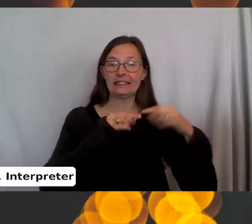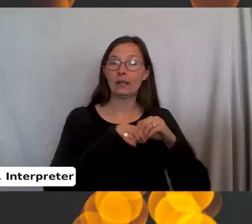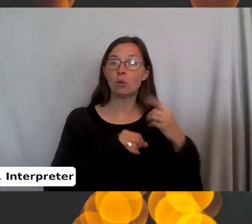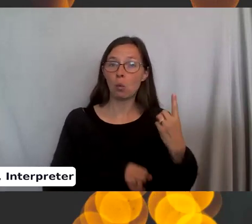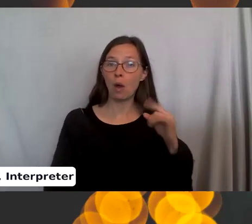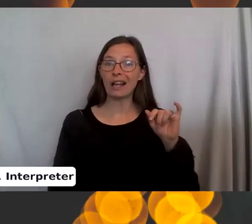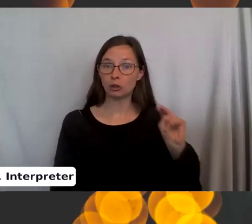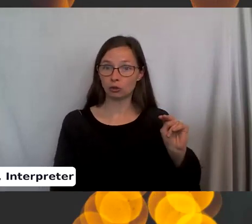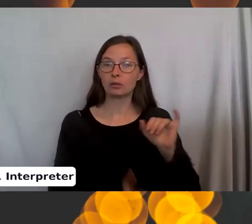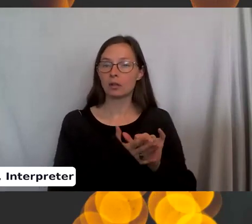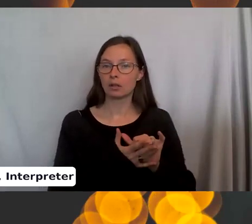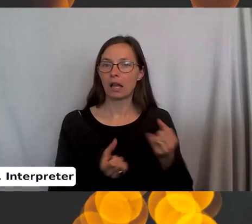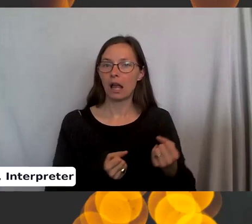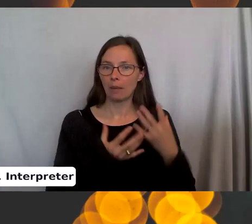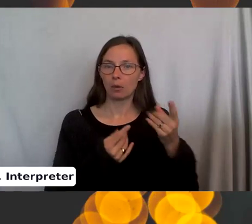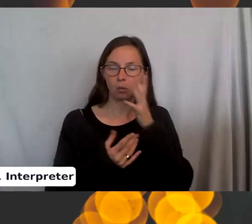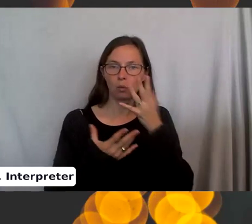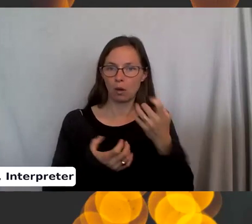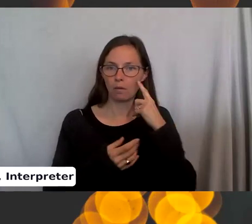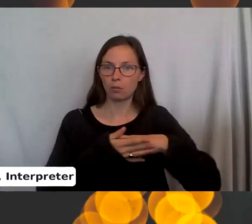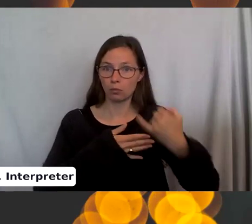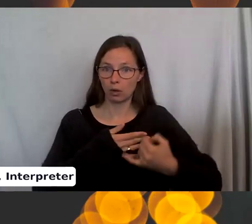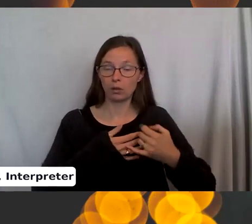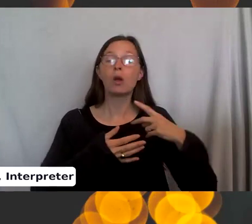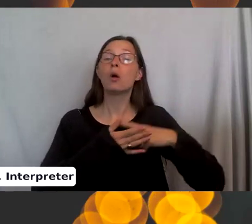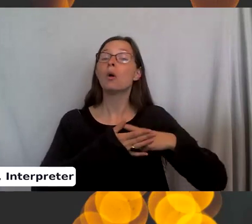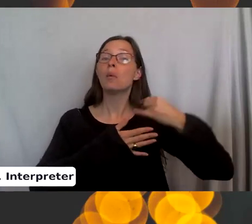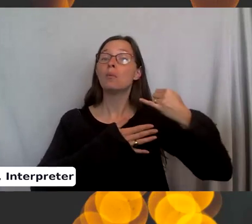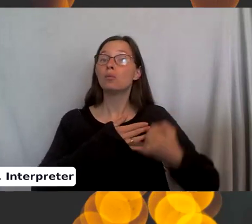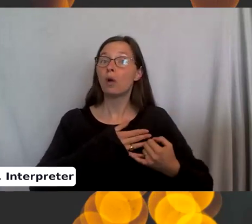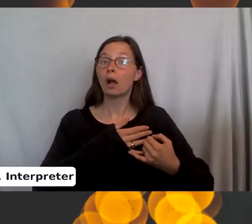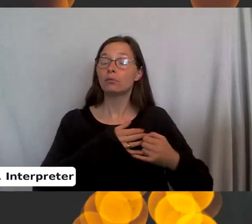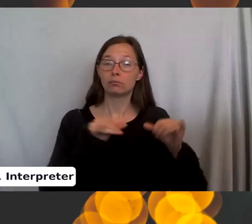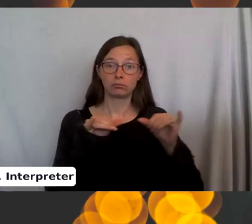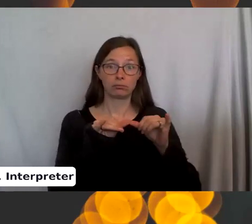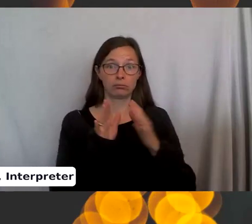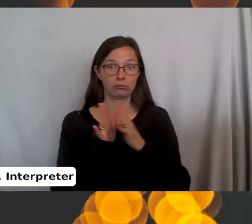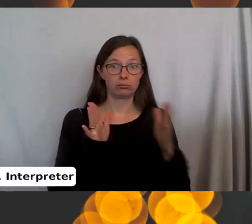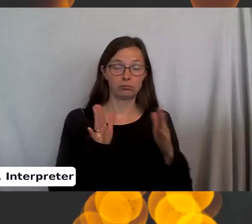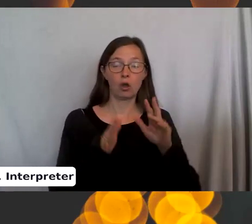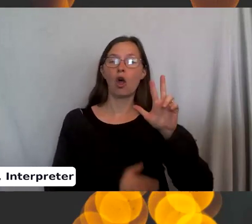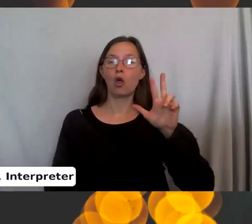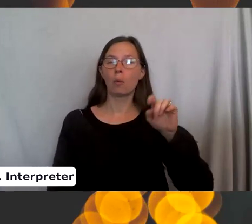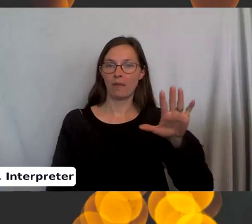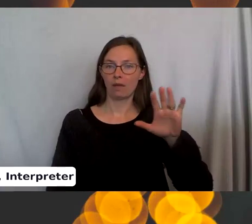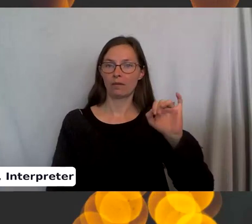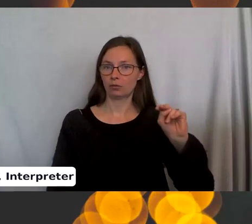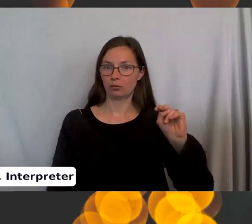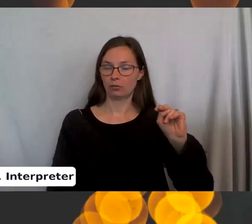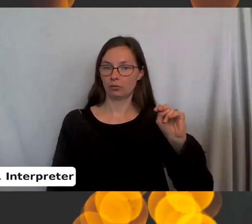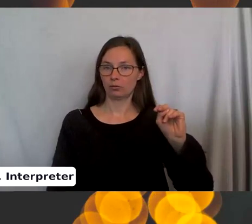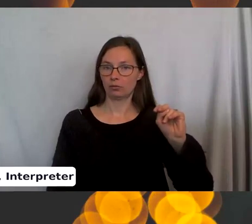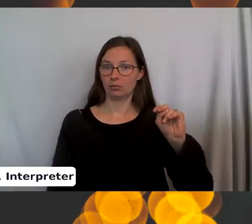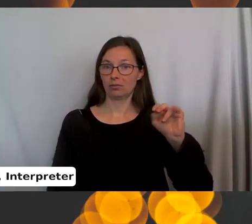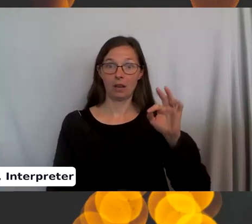for the project. So the project is going to want to be, uh, three and a half inches total. Otherwise it's going to envelop your